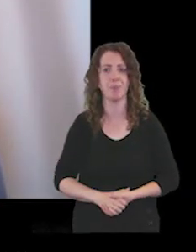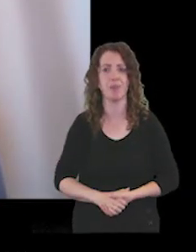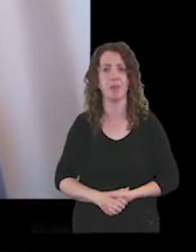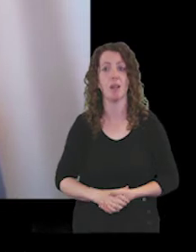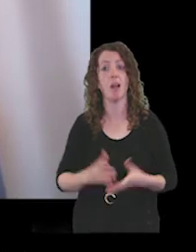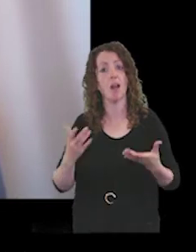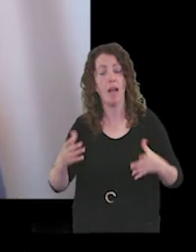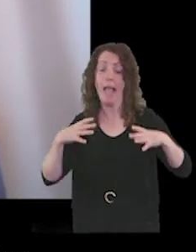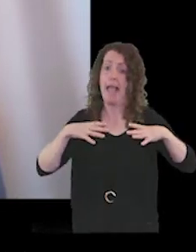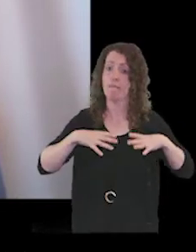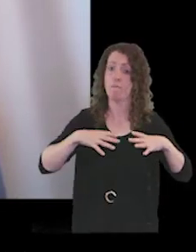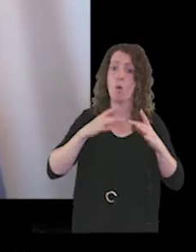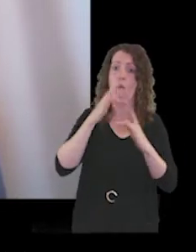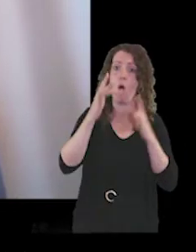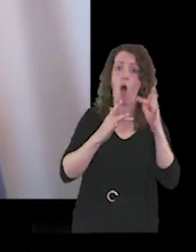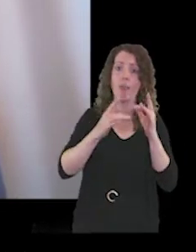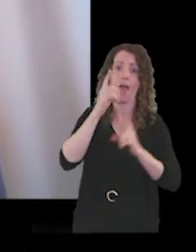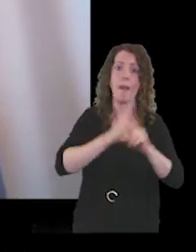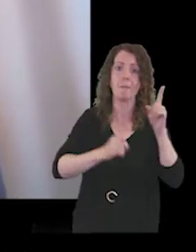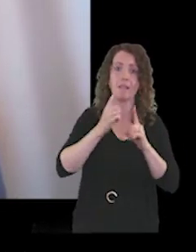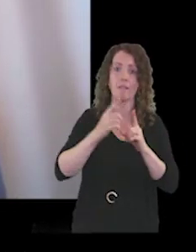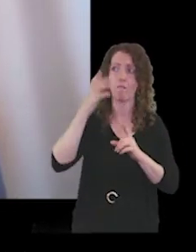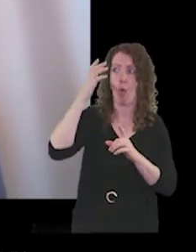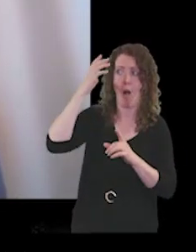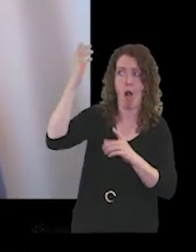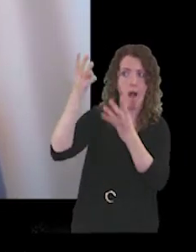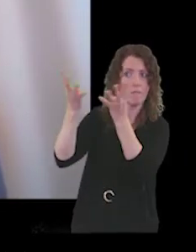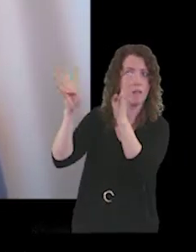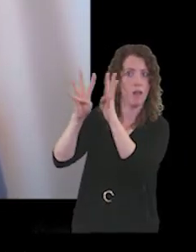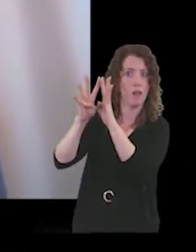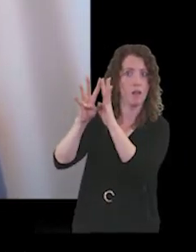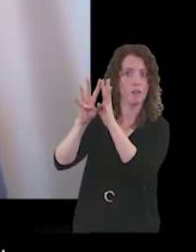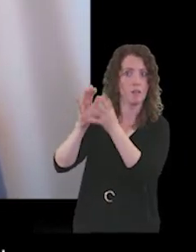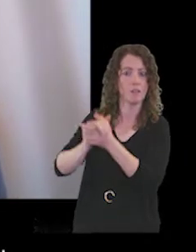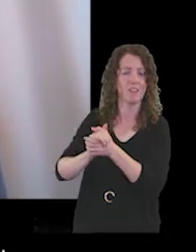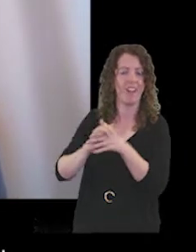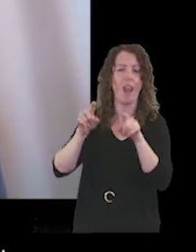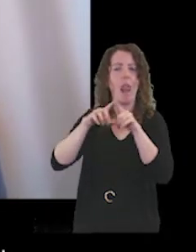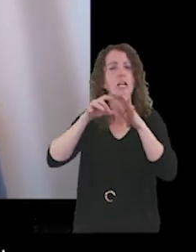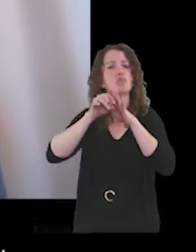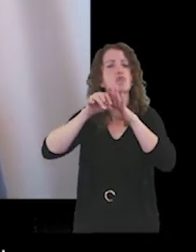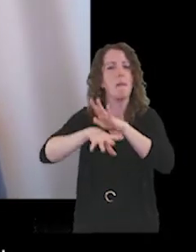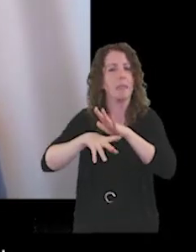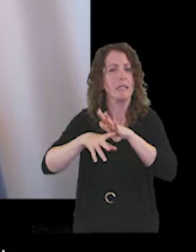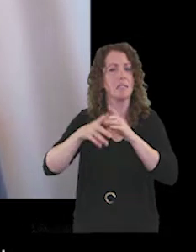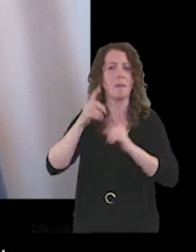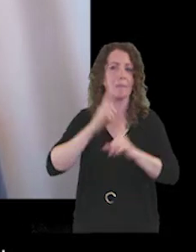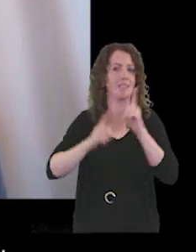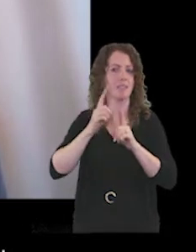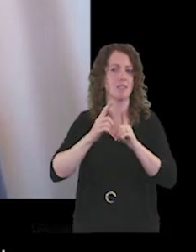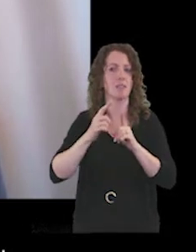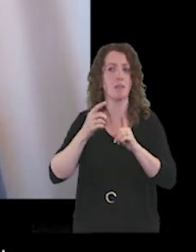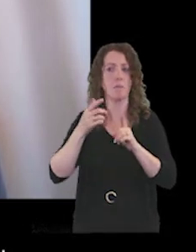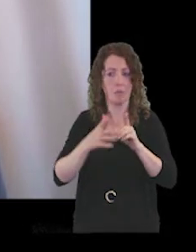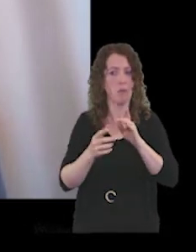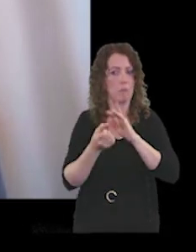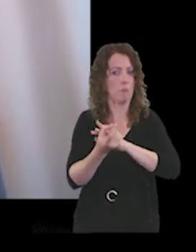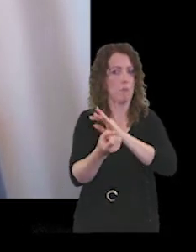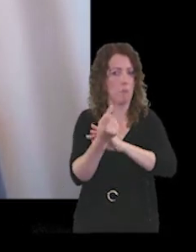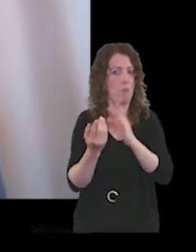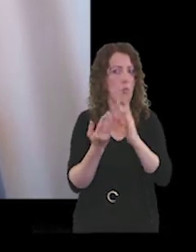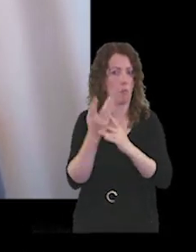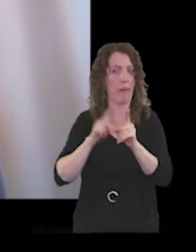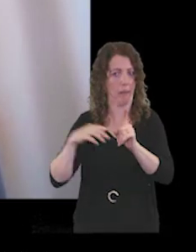Informal online meetings for Governors, drop-in meetings they could be called, were held during the year